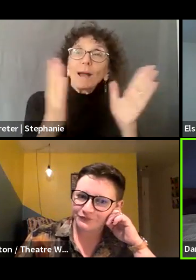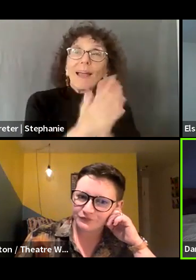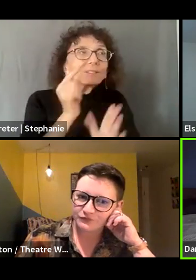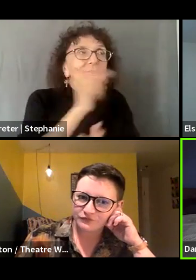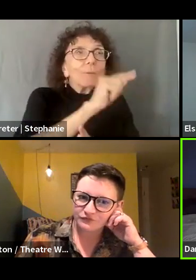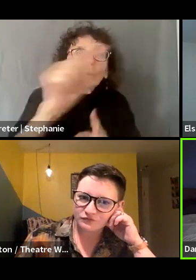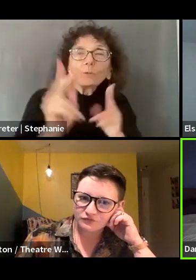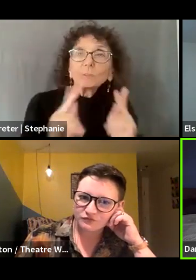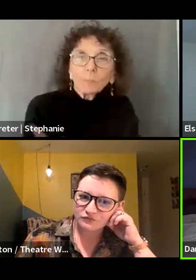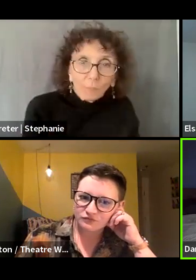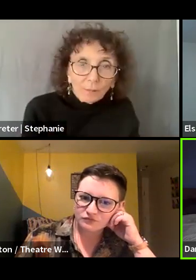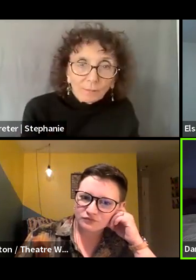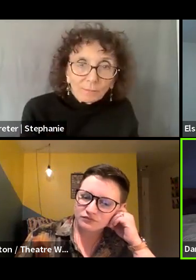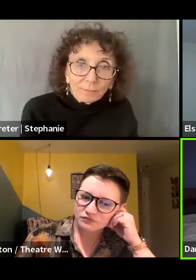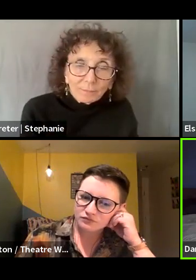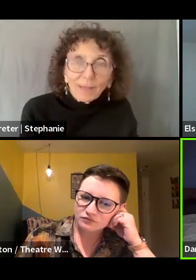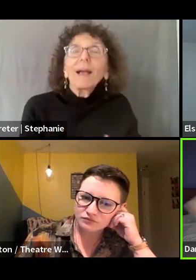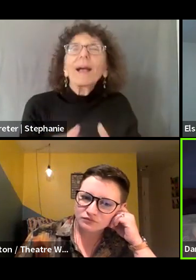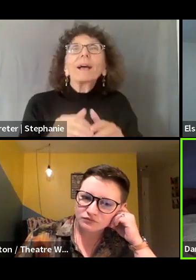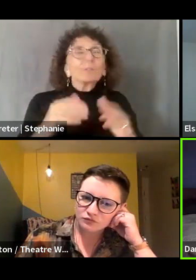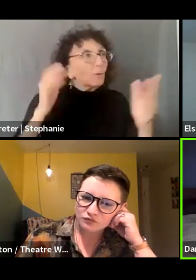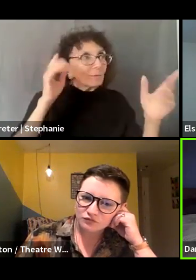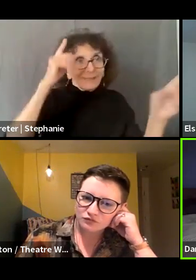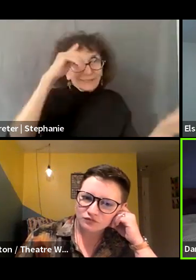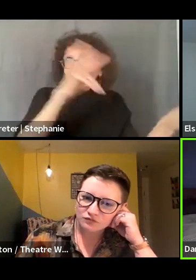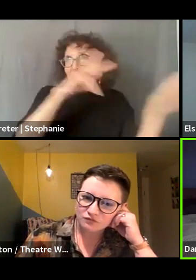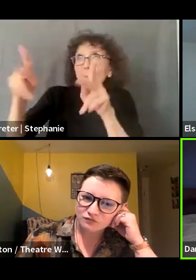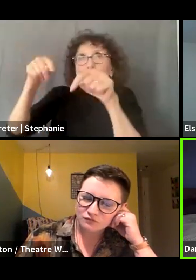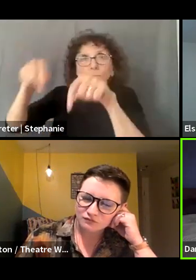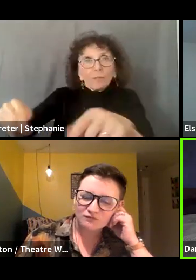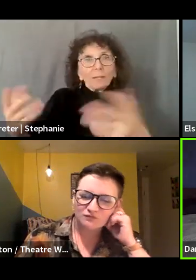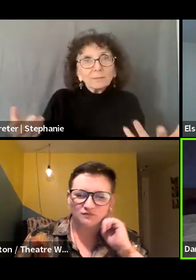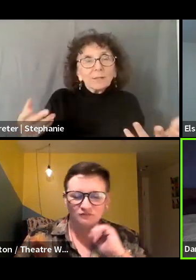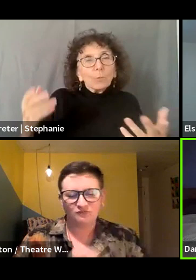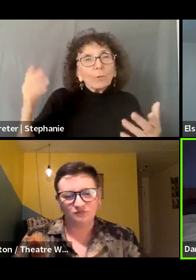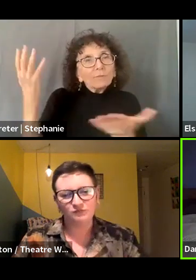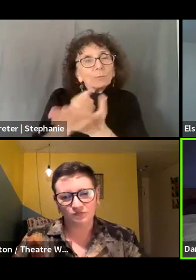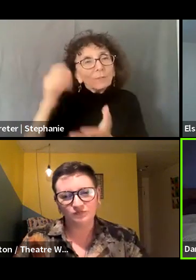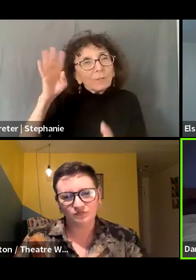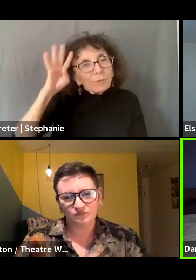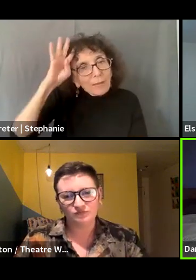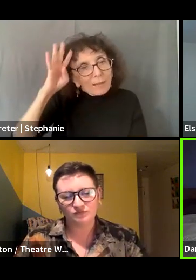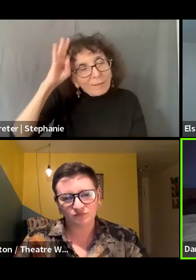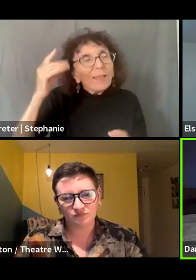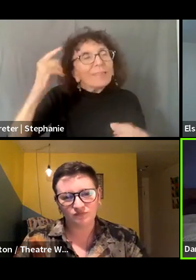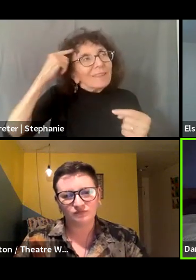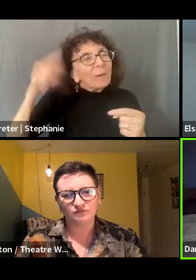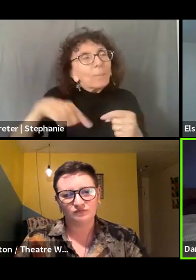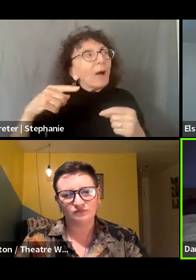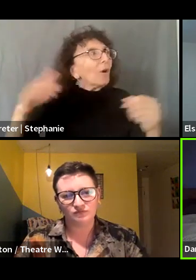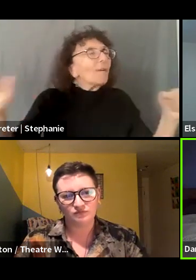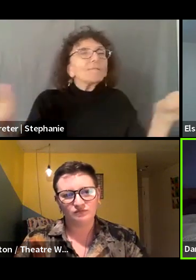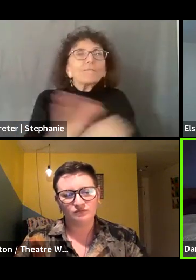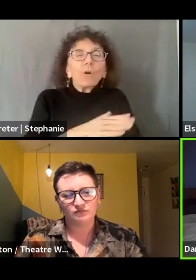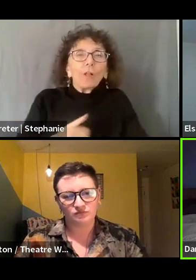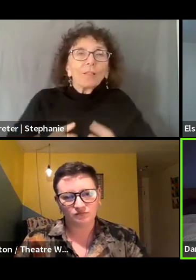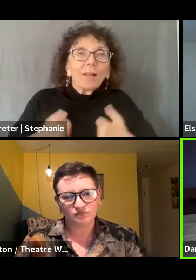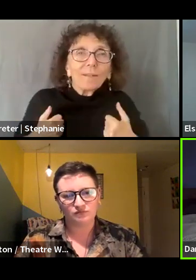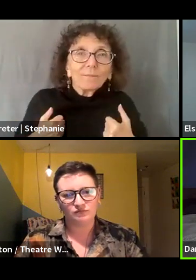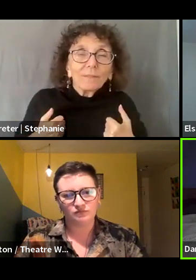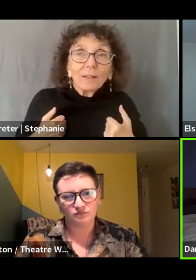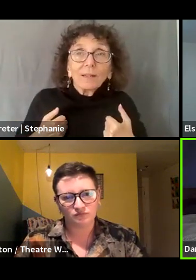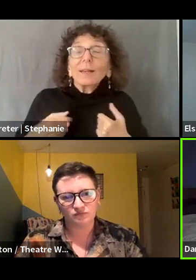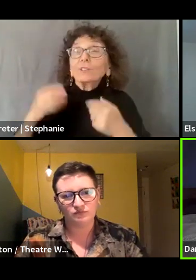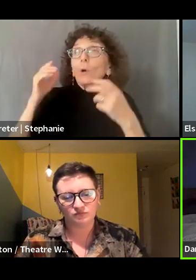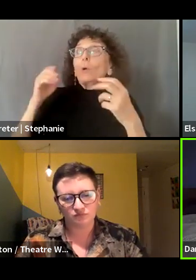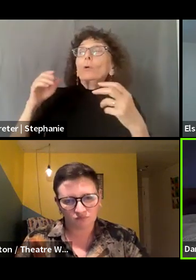how do we build, like how do we look at the rest, again, like applying our creativity, how do we look at the rest of our lives and how we address these same issues that